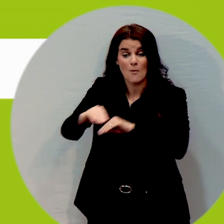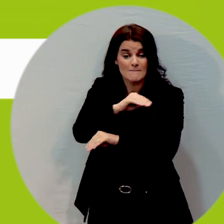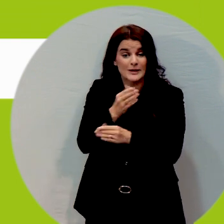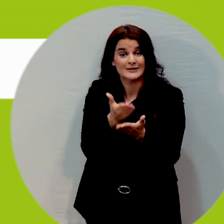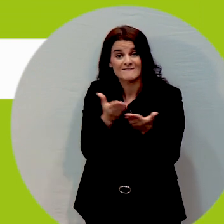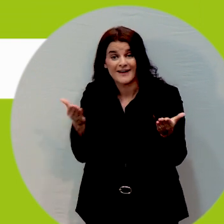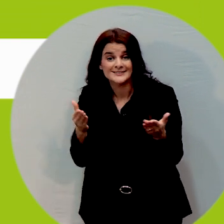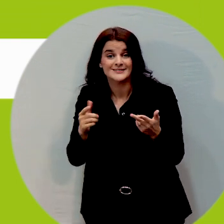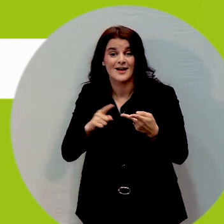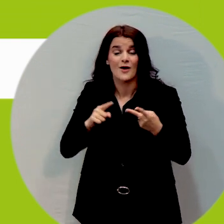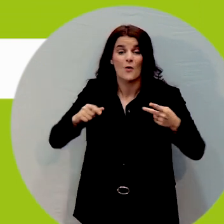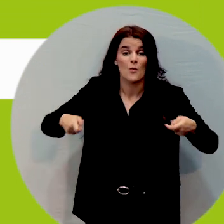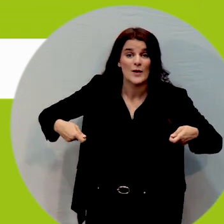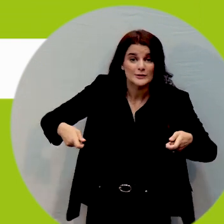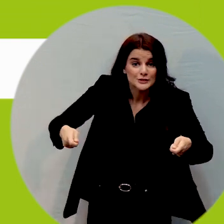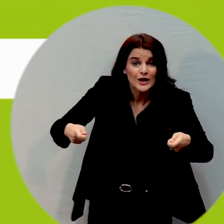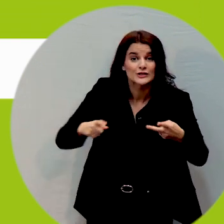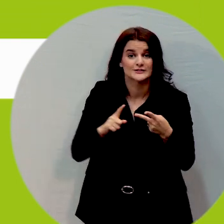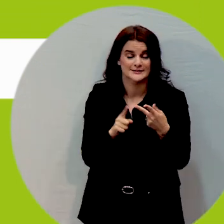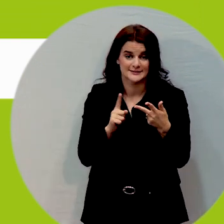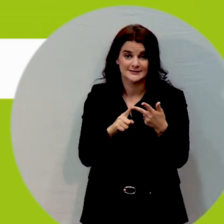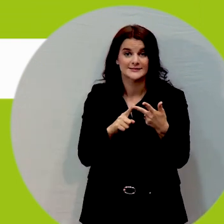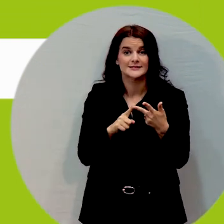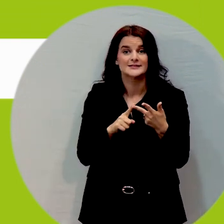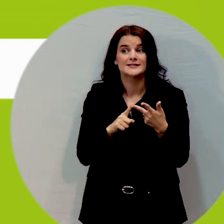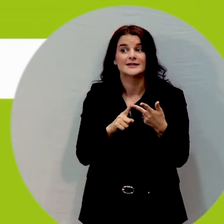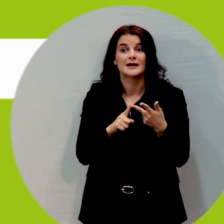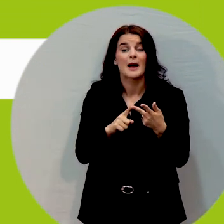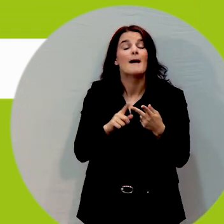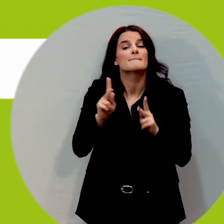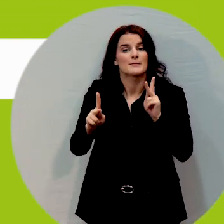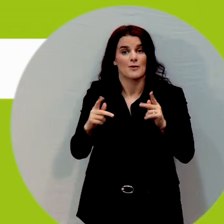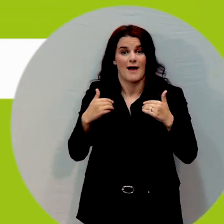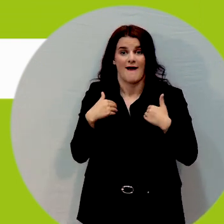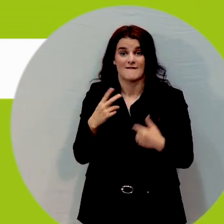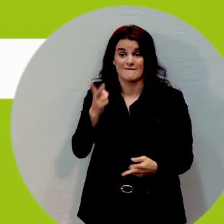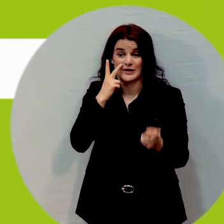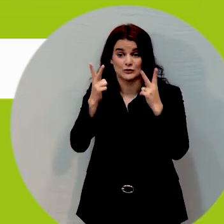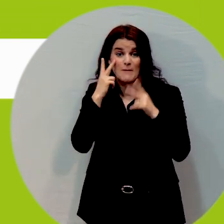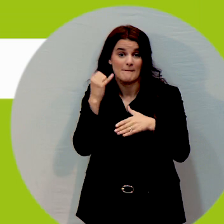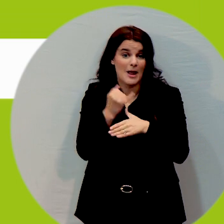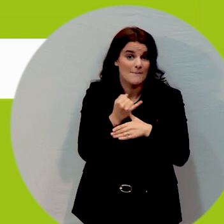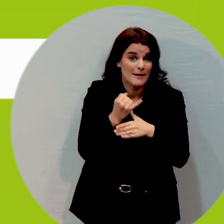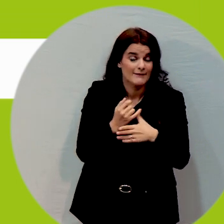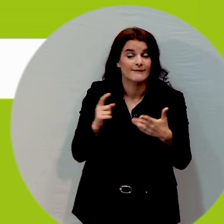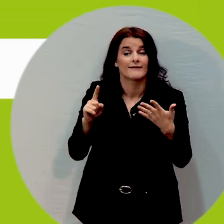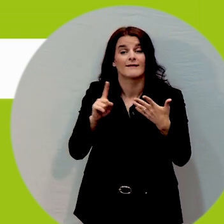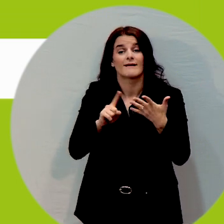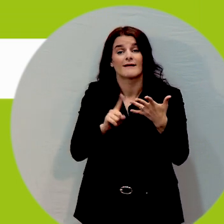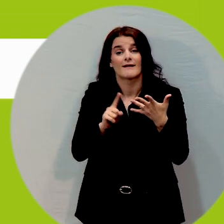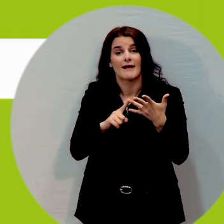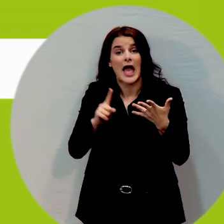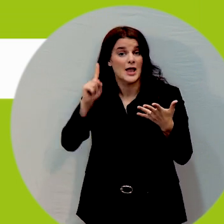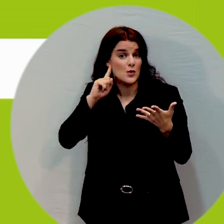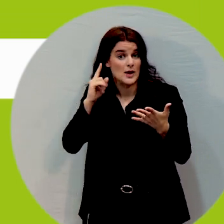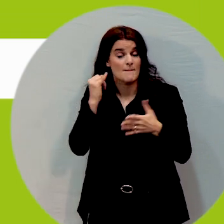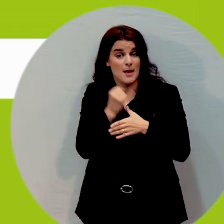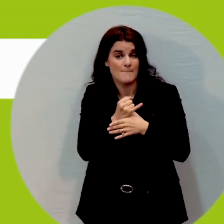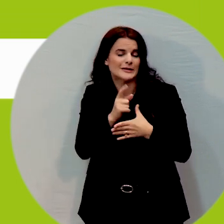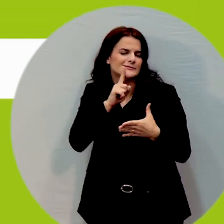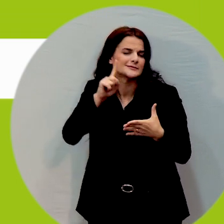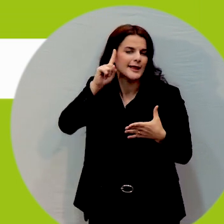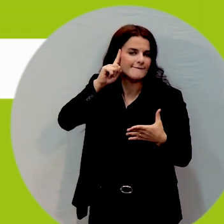or wheelchairs, people who are visually impaired, people who have hearing impairments or deaf,